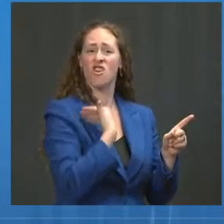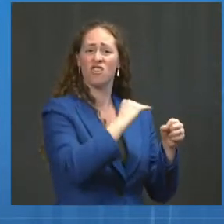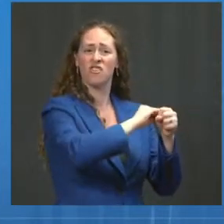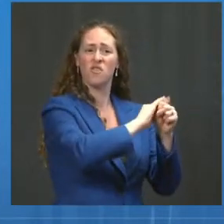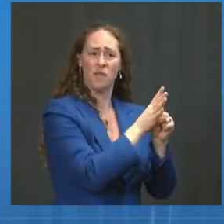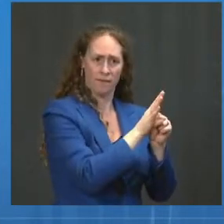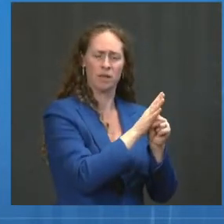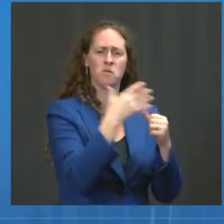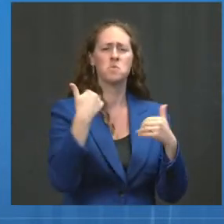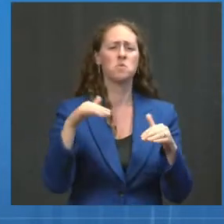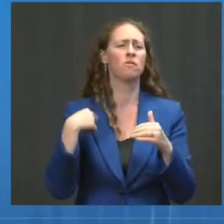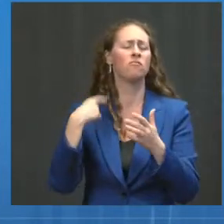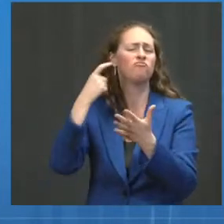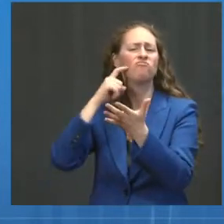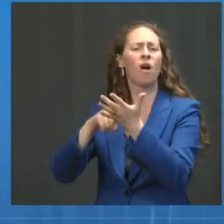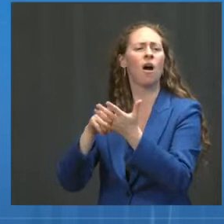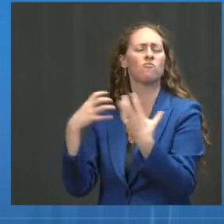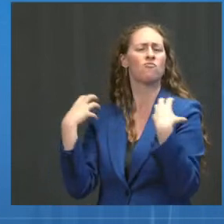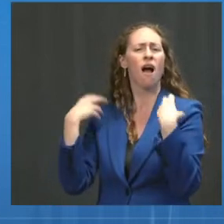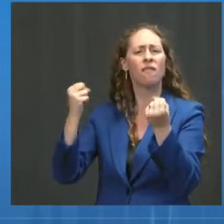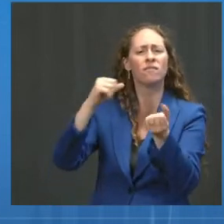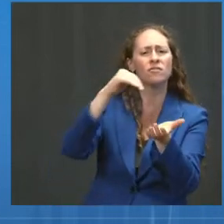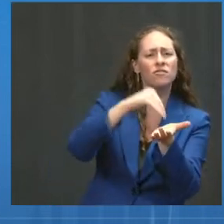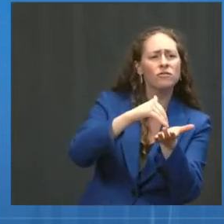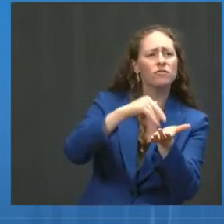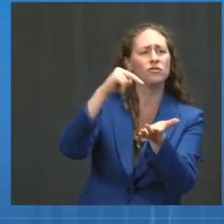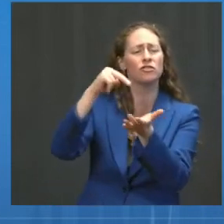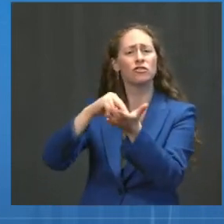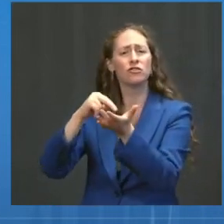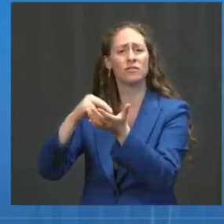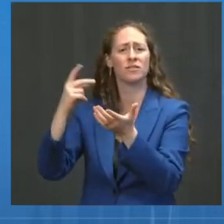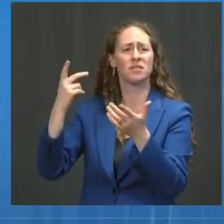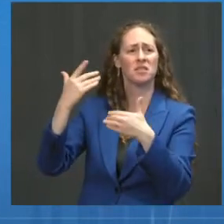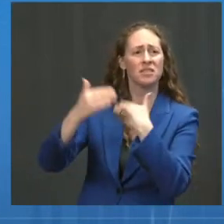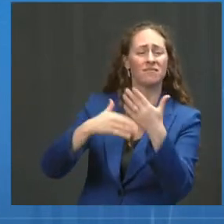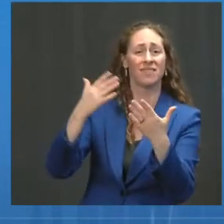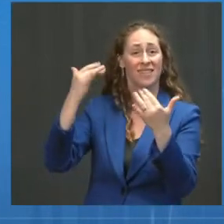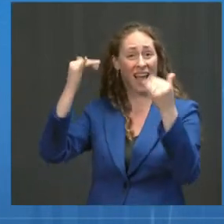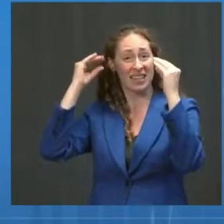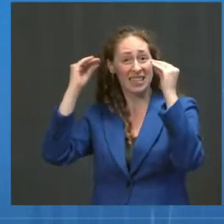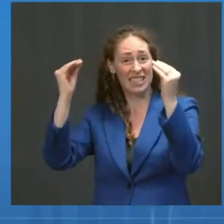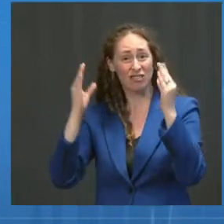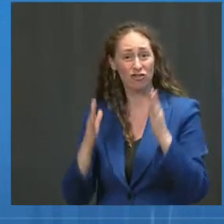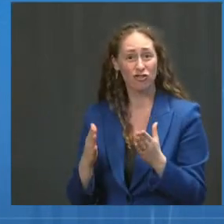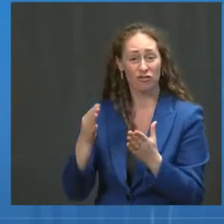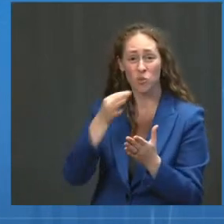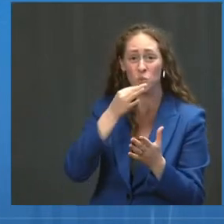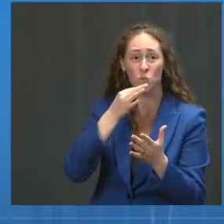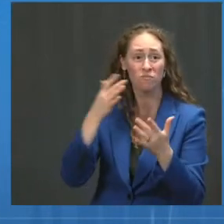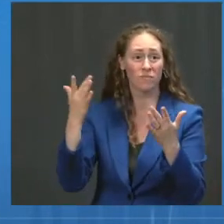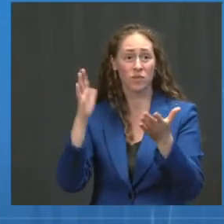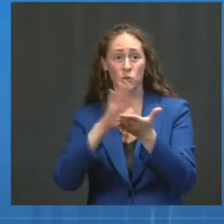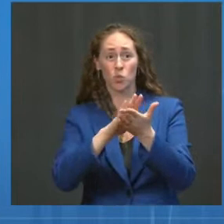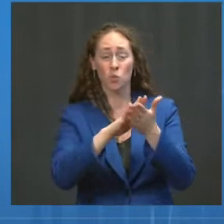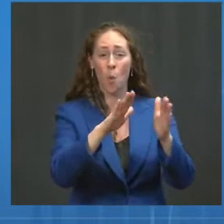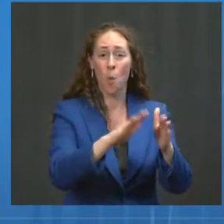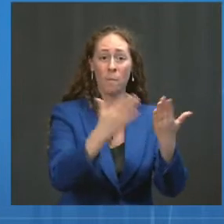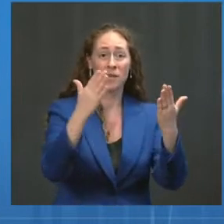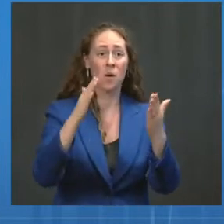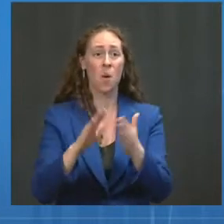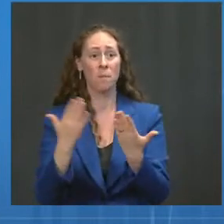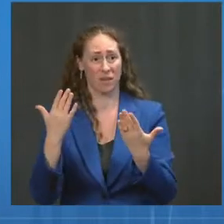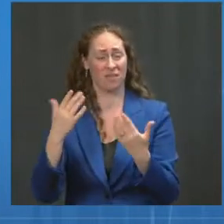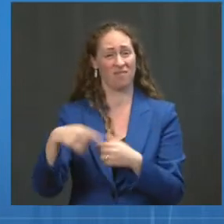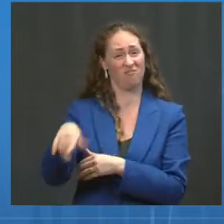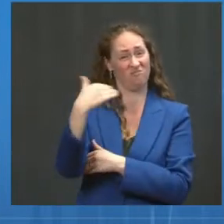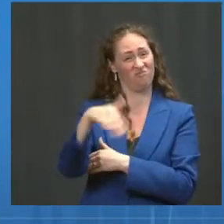the teachers working to get our kids back to school, and the frontline workers who have put themselves on the line to make sure we can get groceries